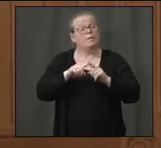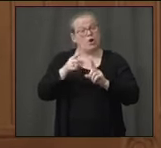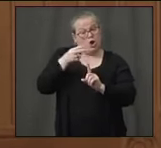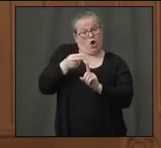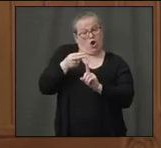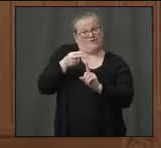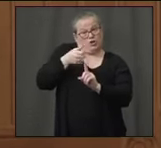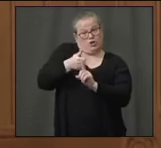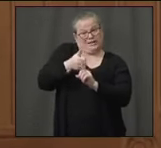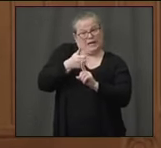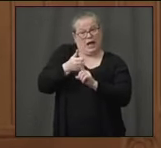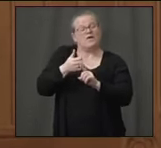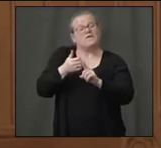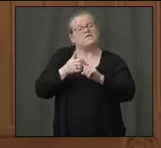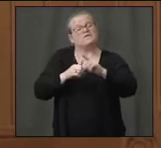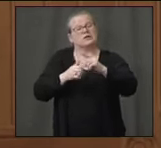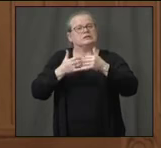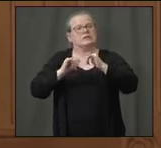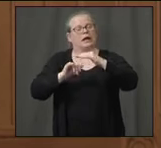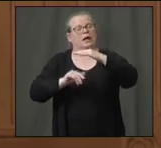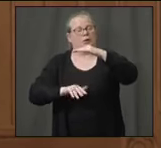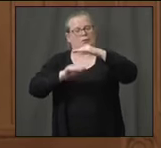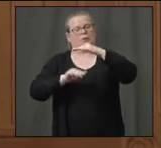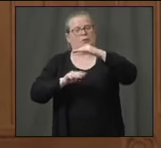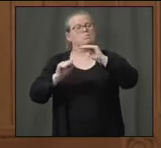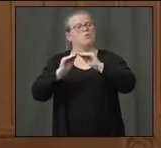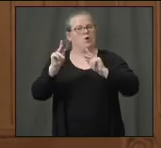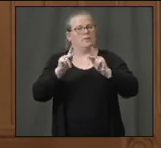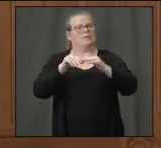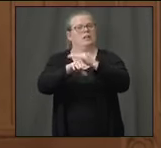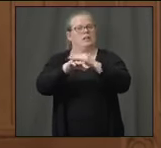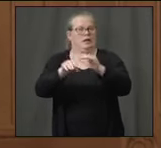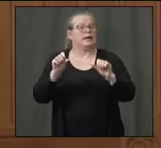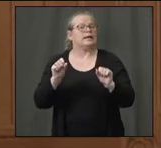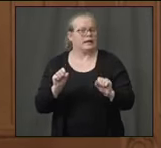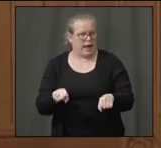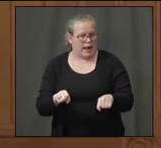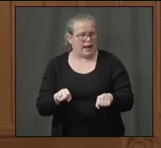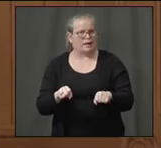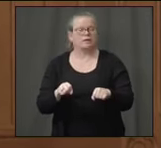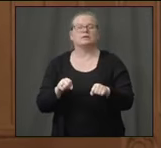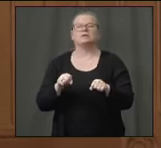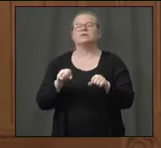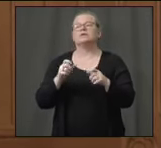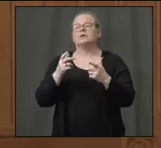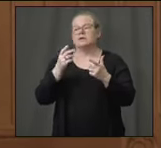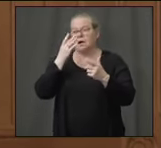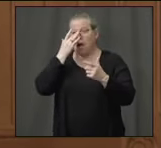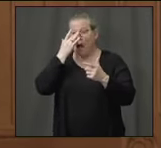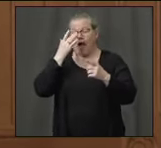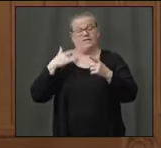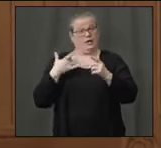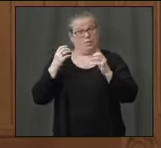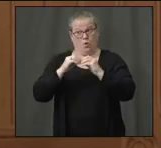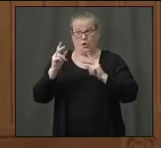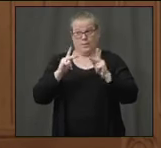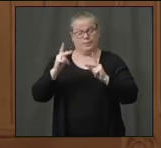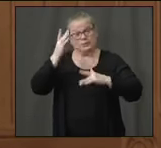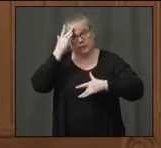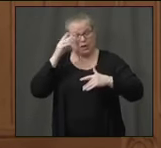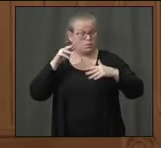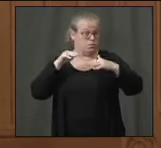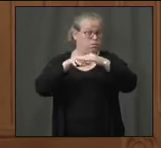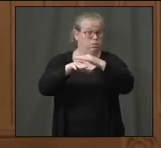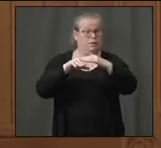we still have significant capacity. And we've been managing our capacity, I think, very, very effectively. So we're well